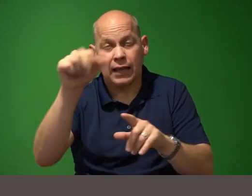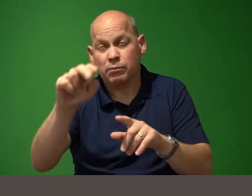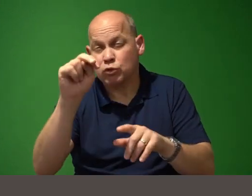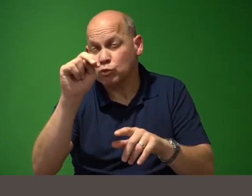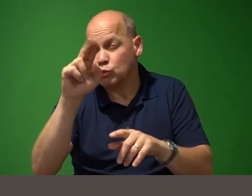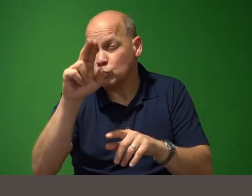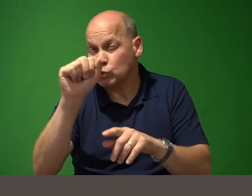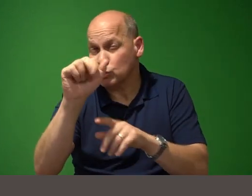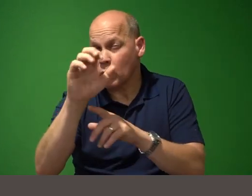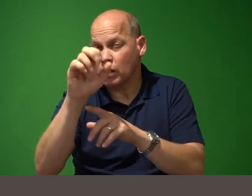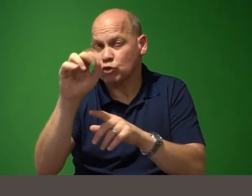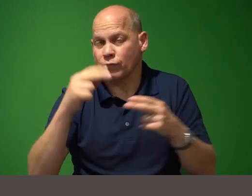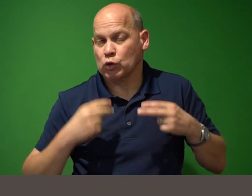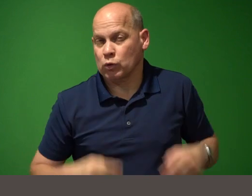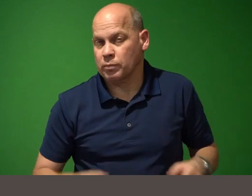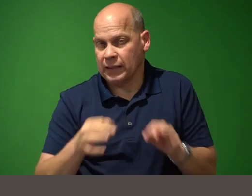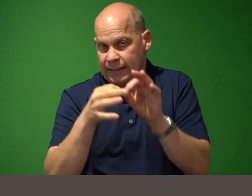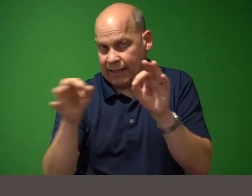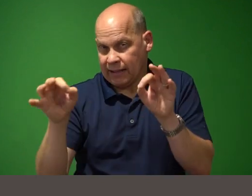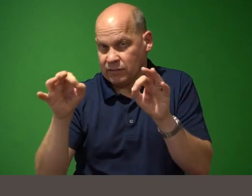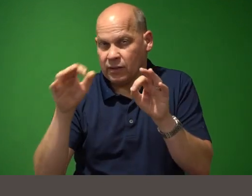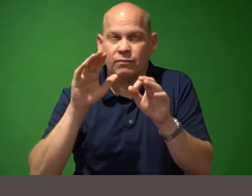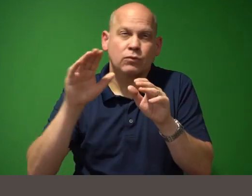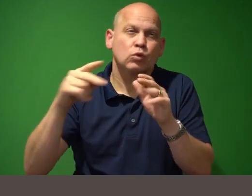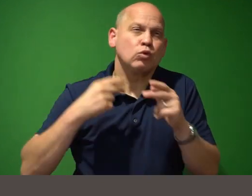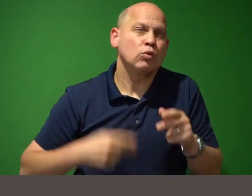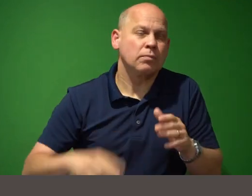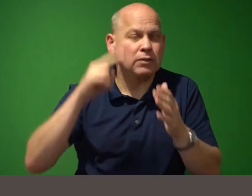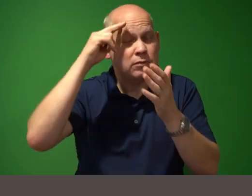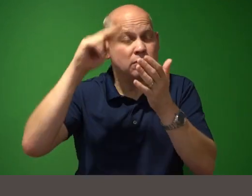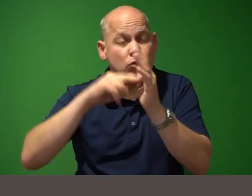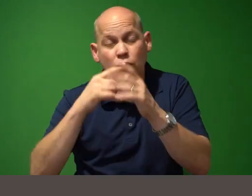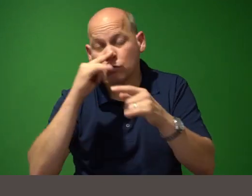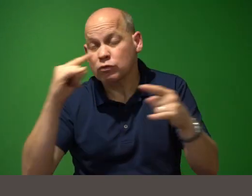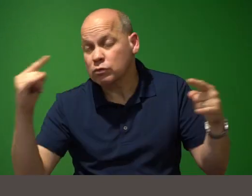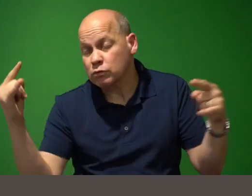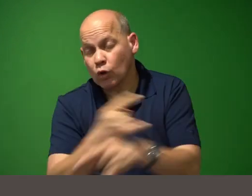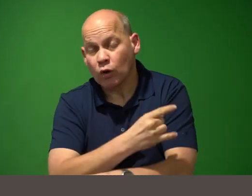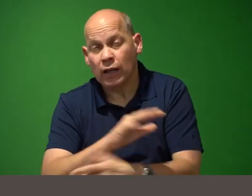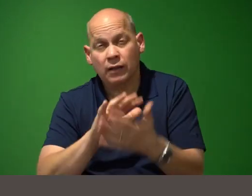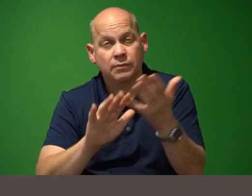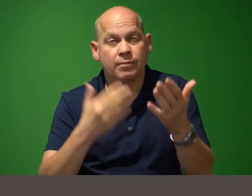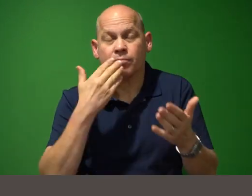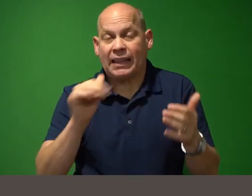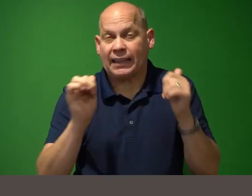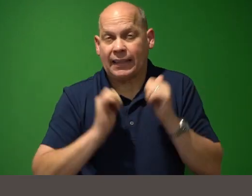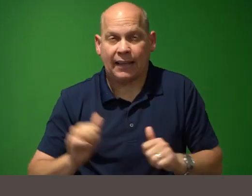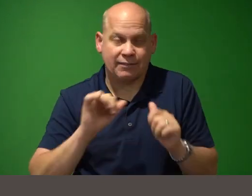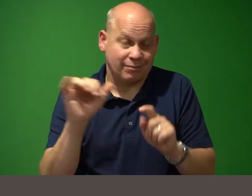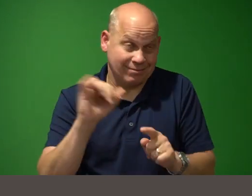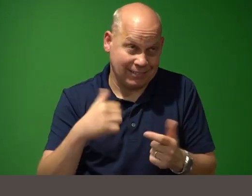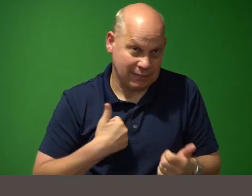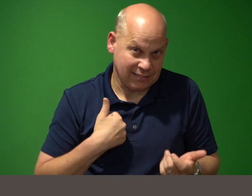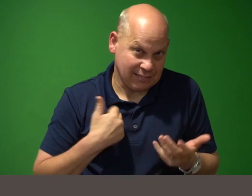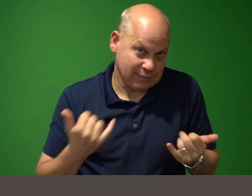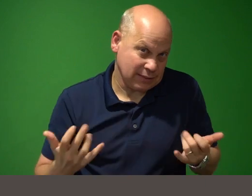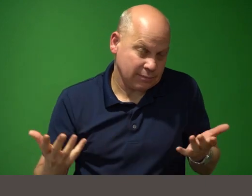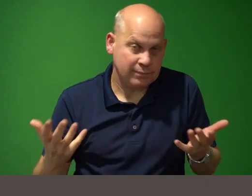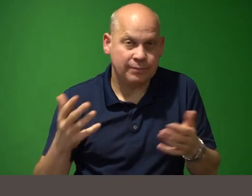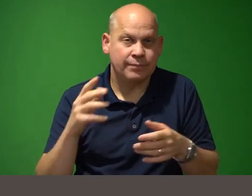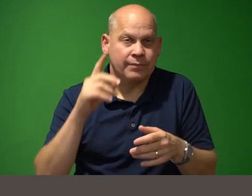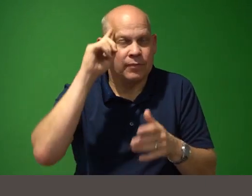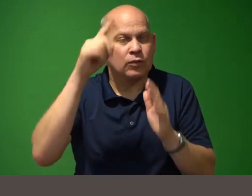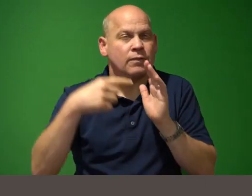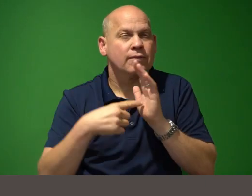intention uh sarcasm uh bad actors kind of like myself in this case for example i asked chat